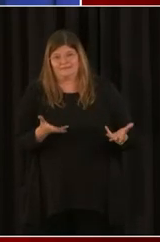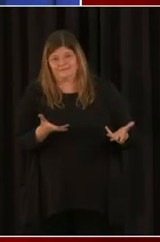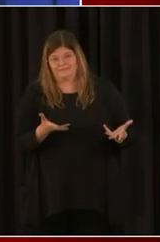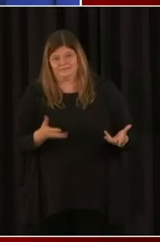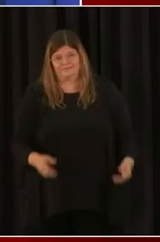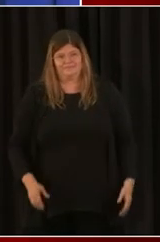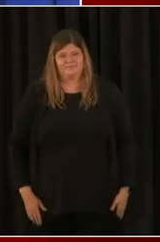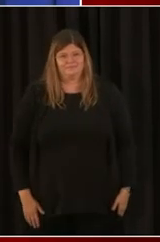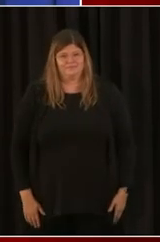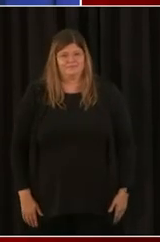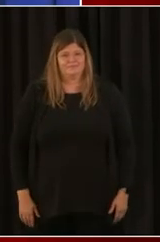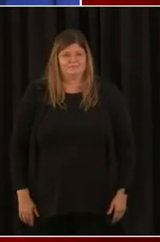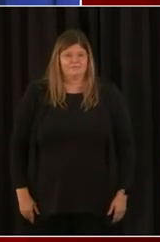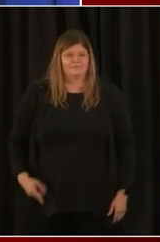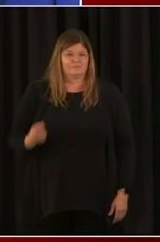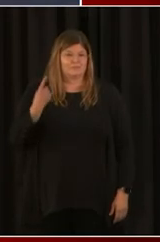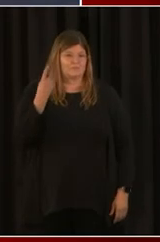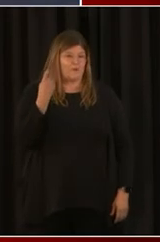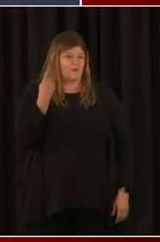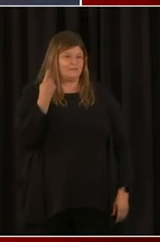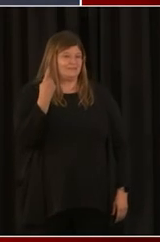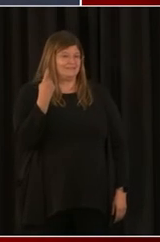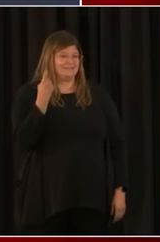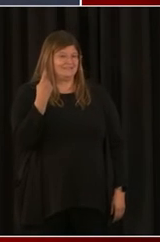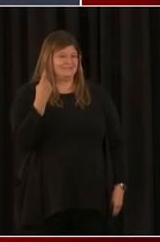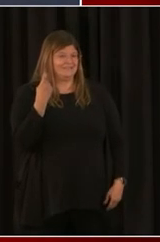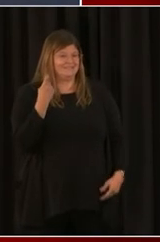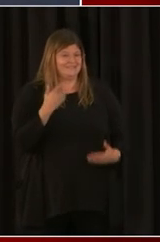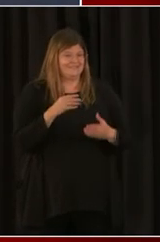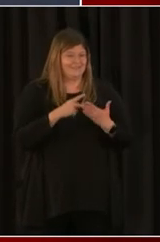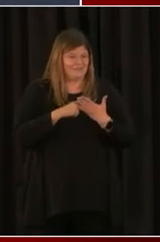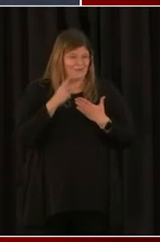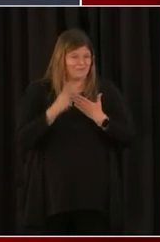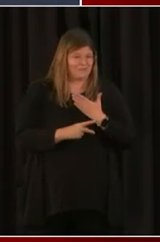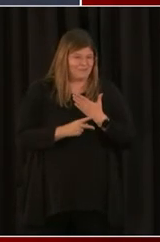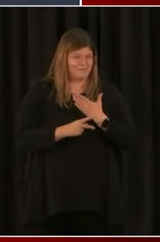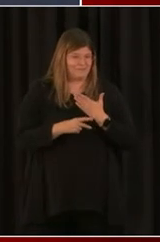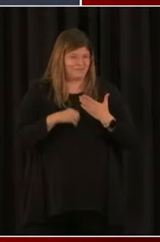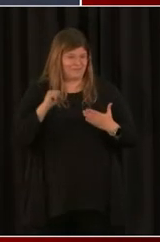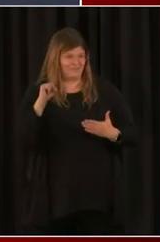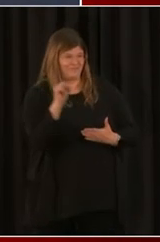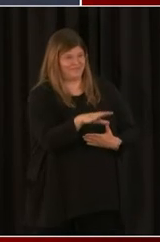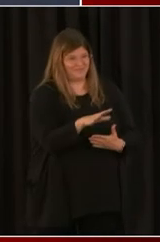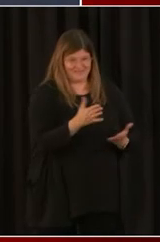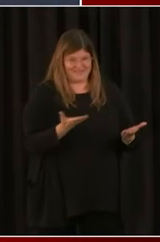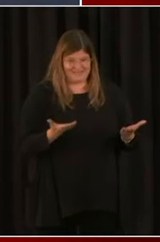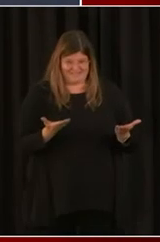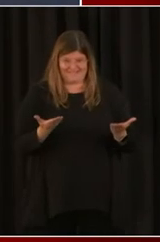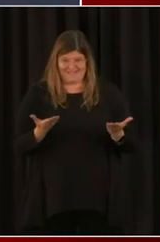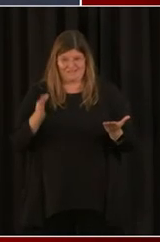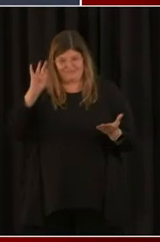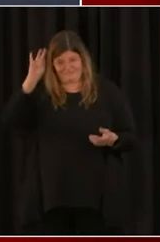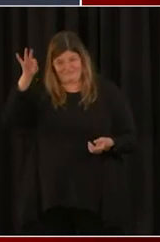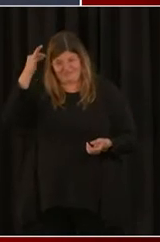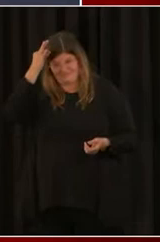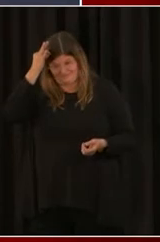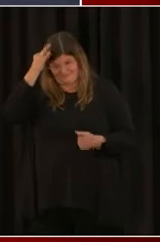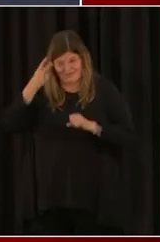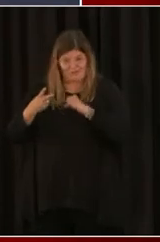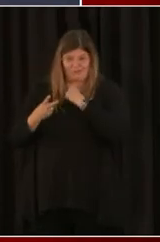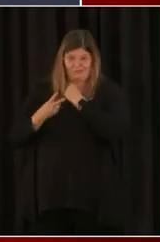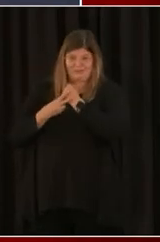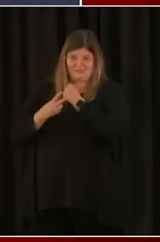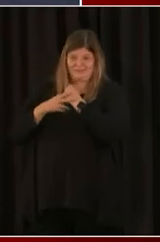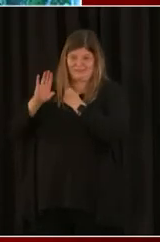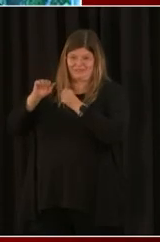All right. There's one more program that I wanted to mention that hasn't been mentioned, and that's the Federal Reserve Bank Main Street